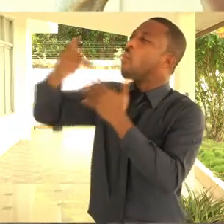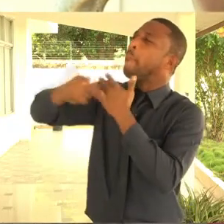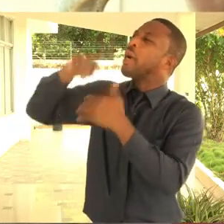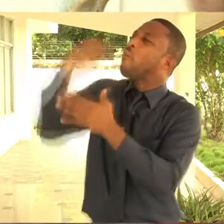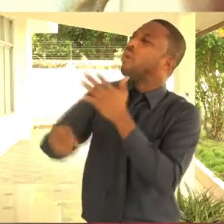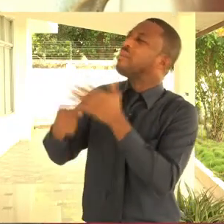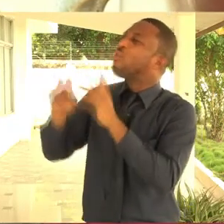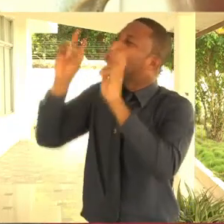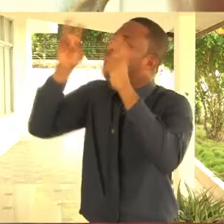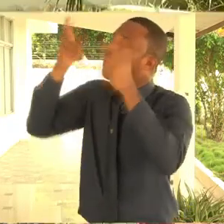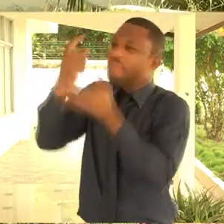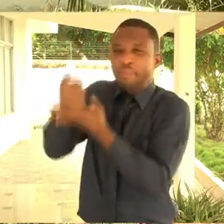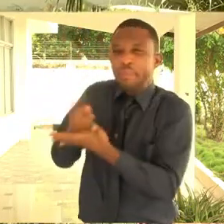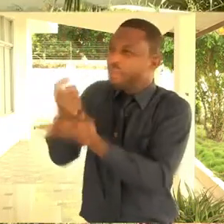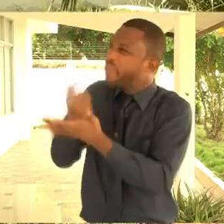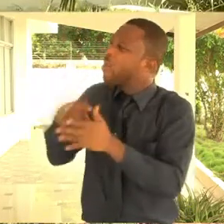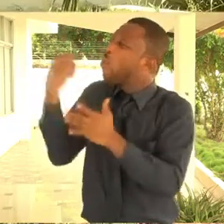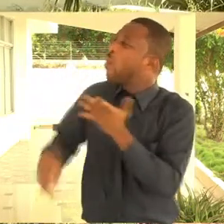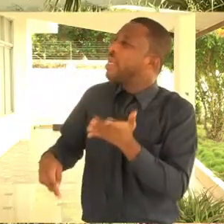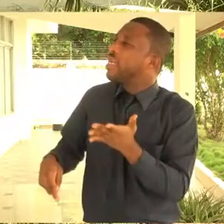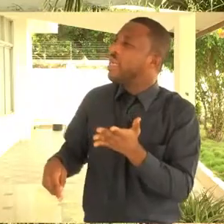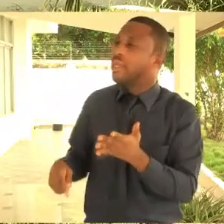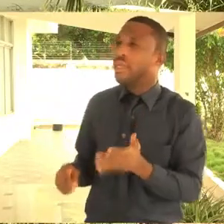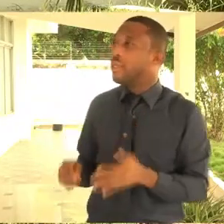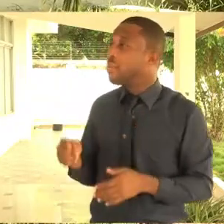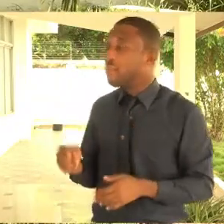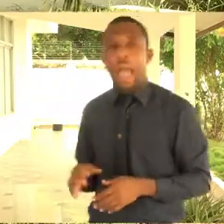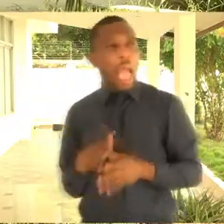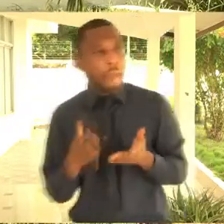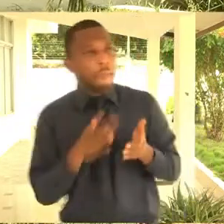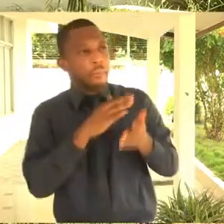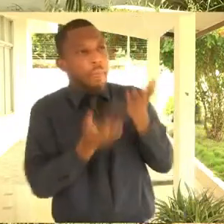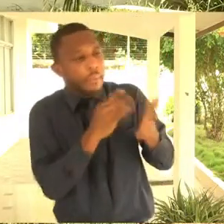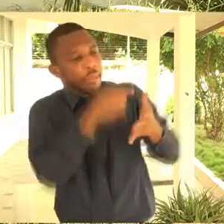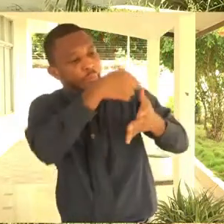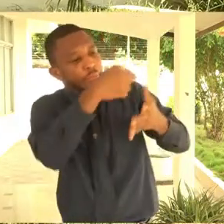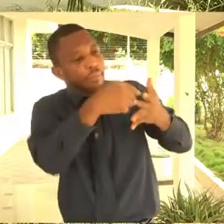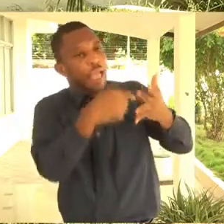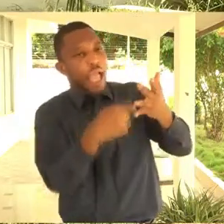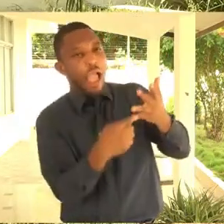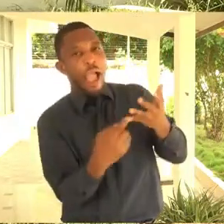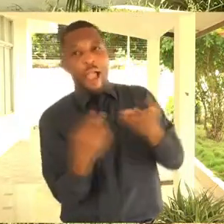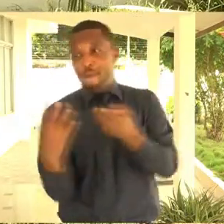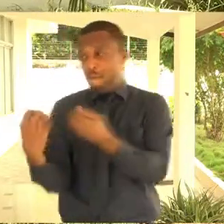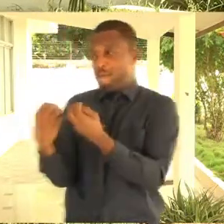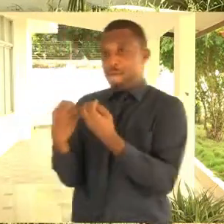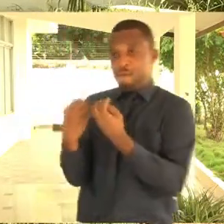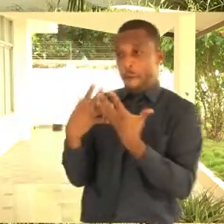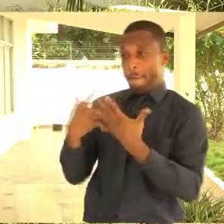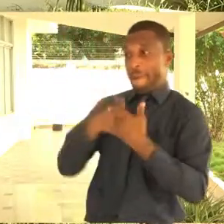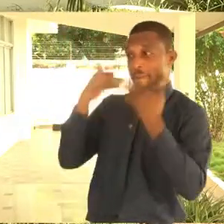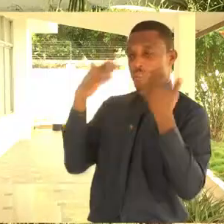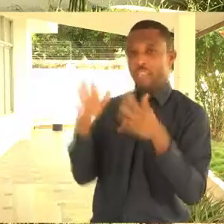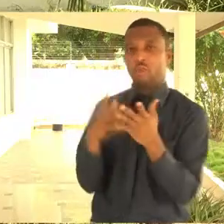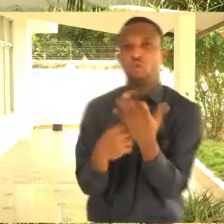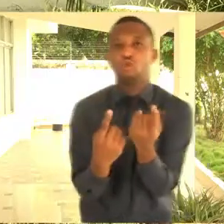they likely to talk about? Then with these little information, can do a research about it and, you know,